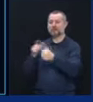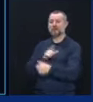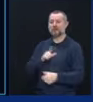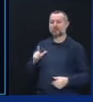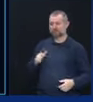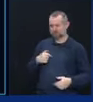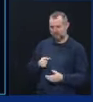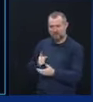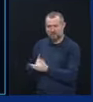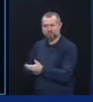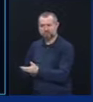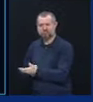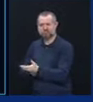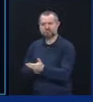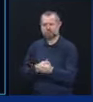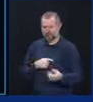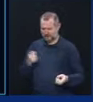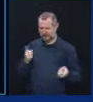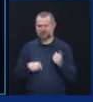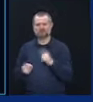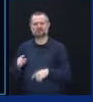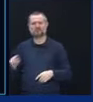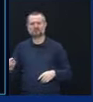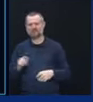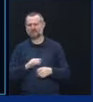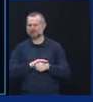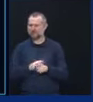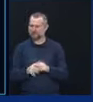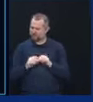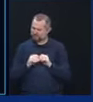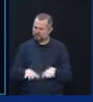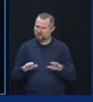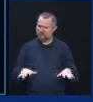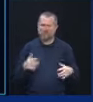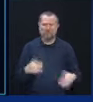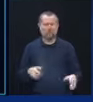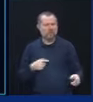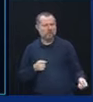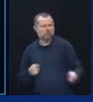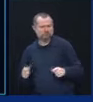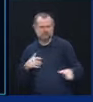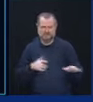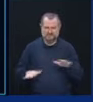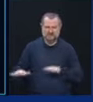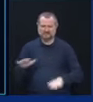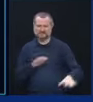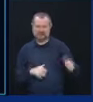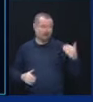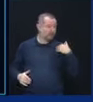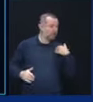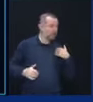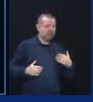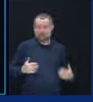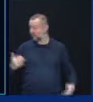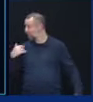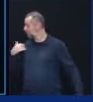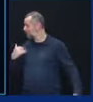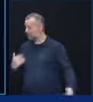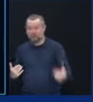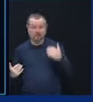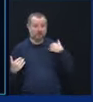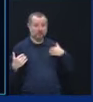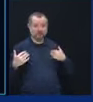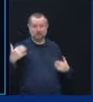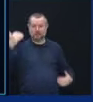that we're in the midst of dealing with a real pandemic. We have a lot going on. And we have to put the politics aside